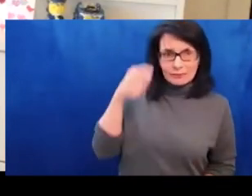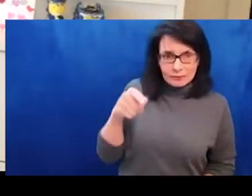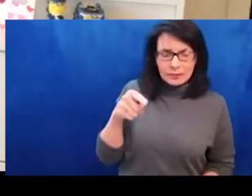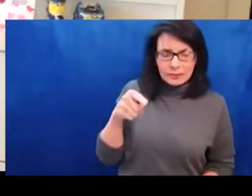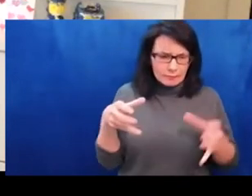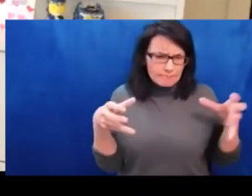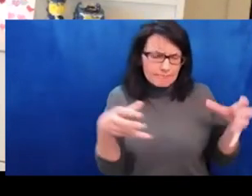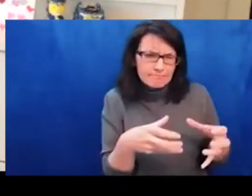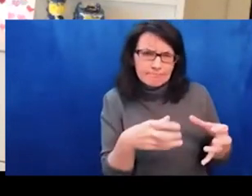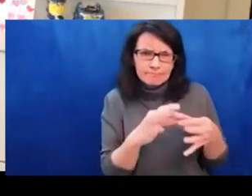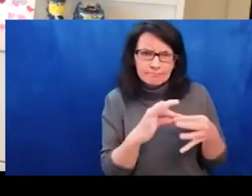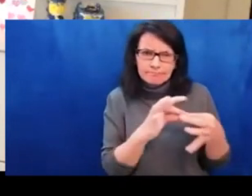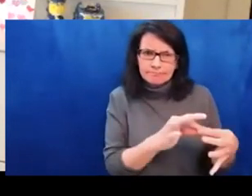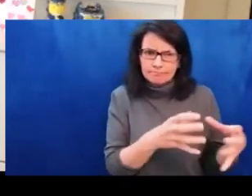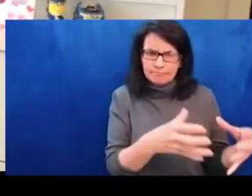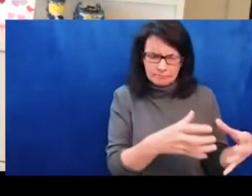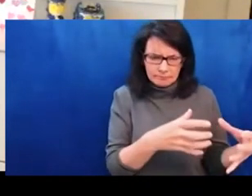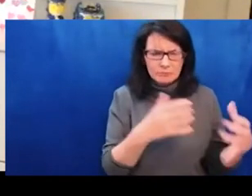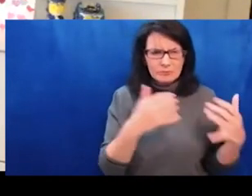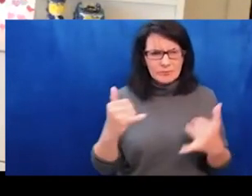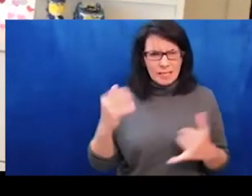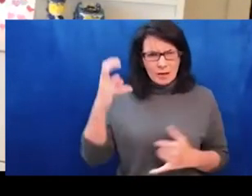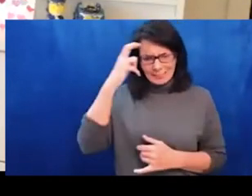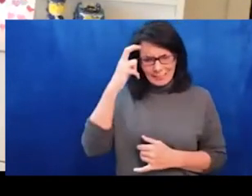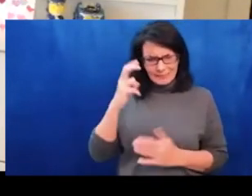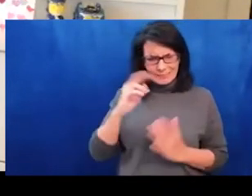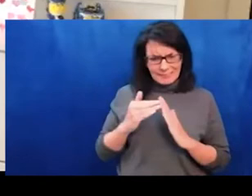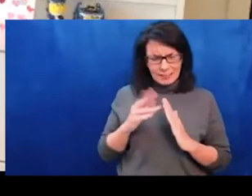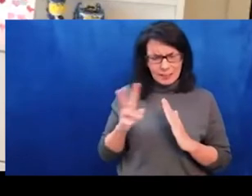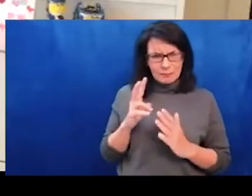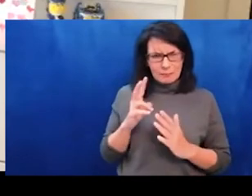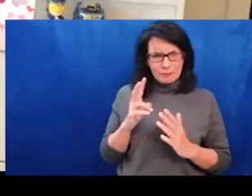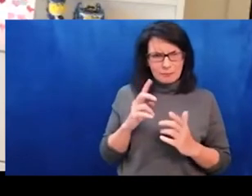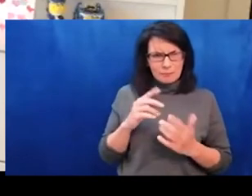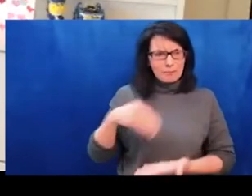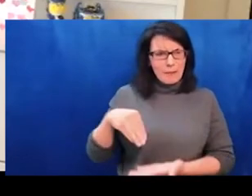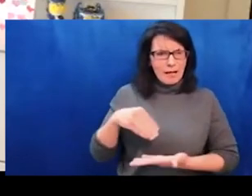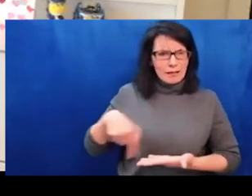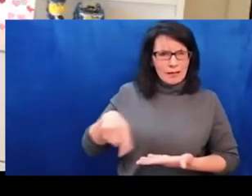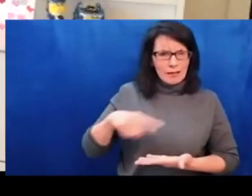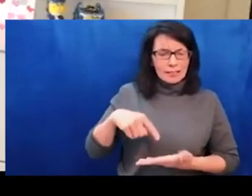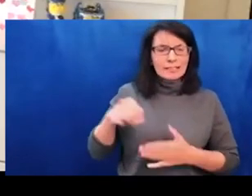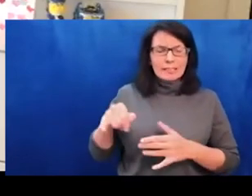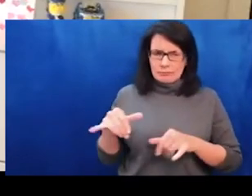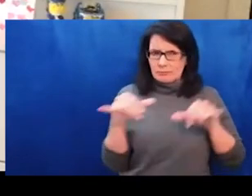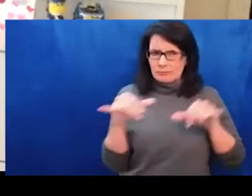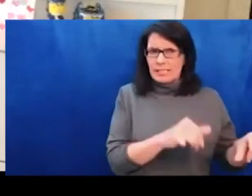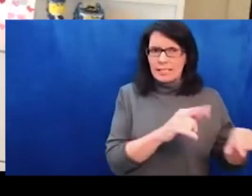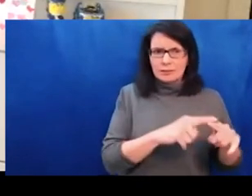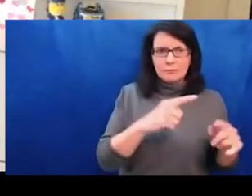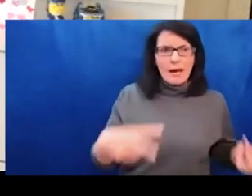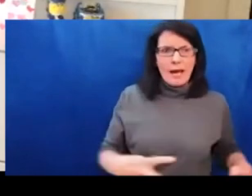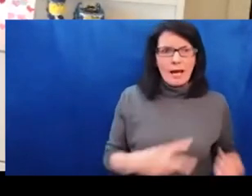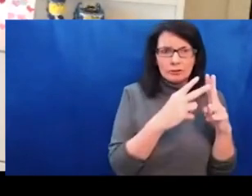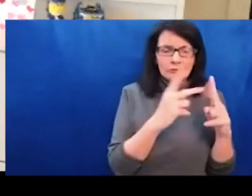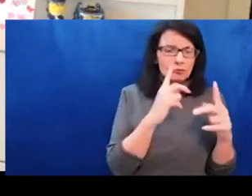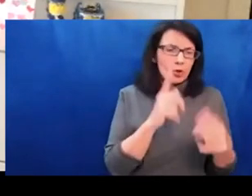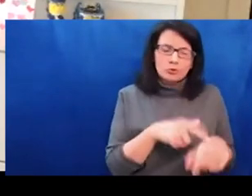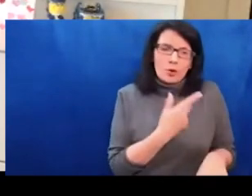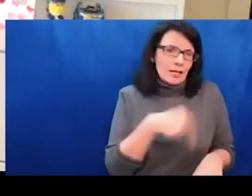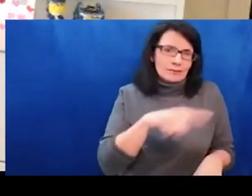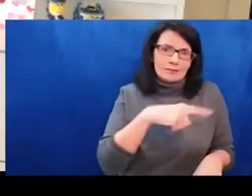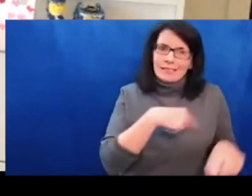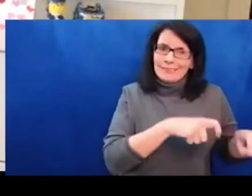colleagues at ARC, we have also seen artists stay. We are in touch with cartoonists who are staying, who are drawing, publishing their work. We know that principal